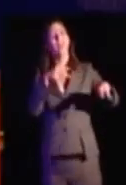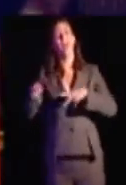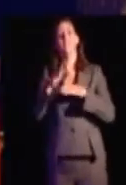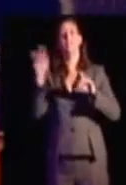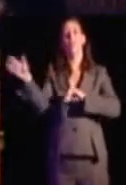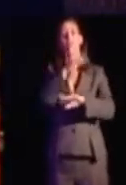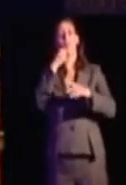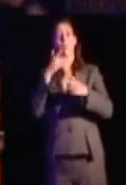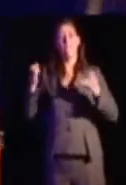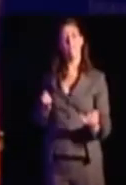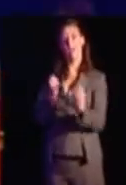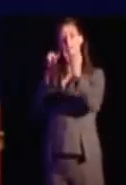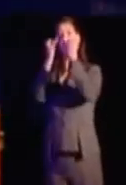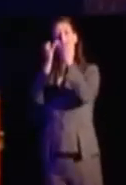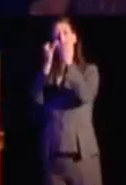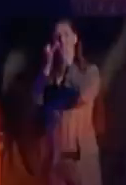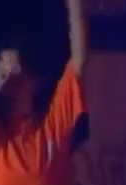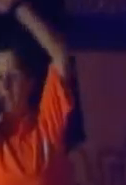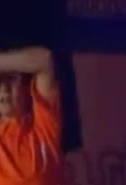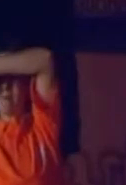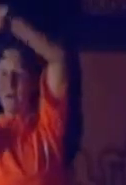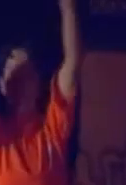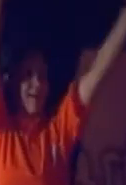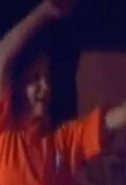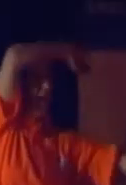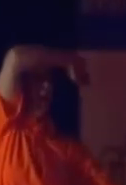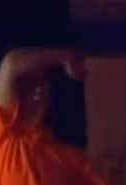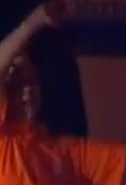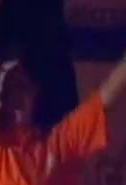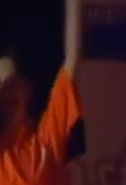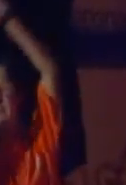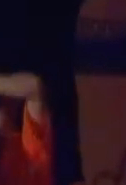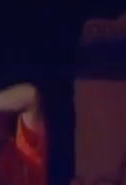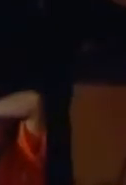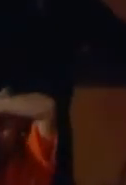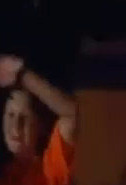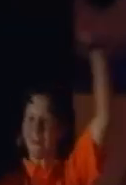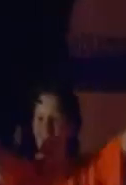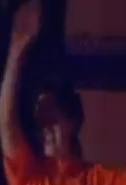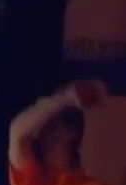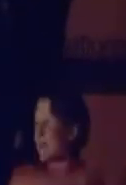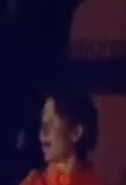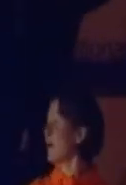we'll keep on fighting till the end. Everybody sing.